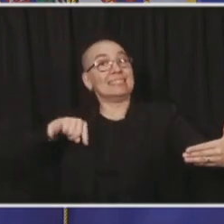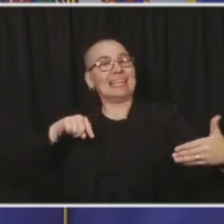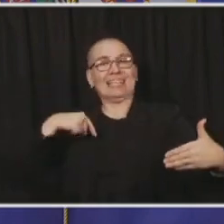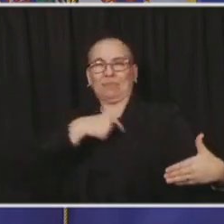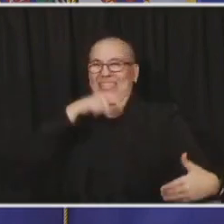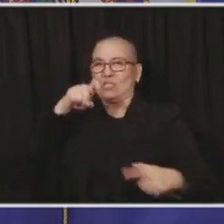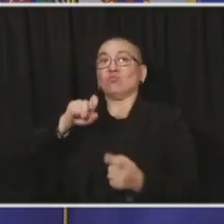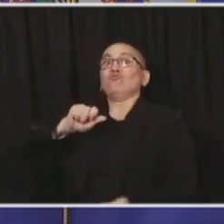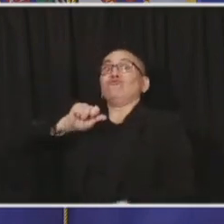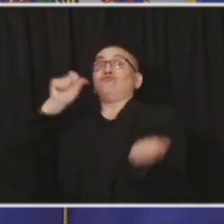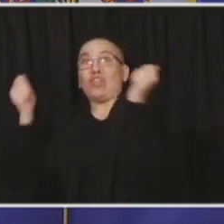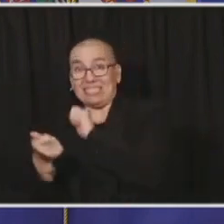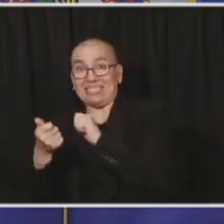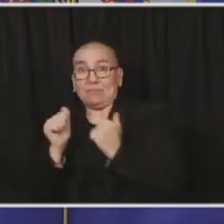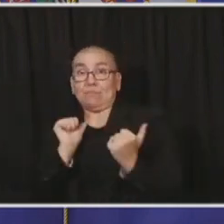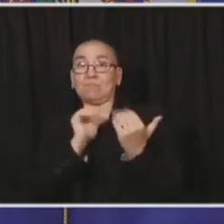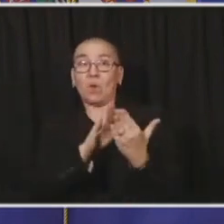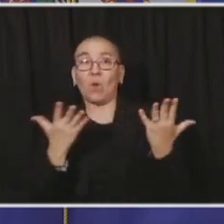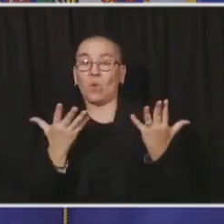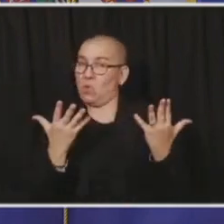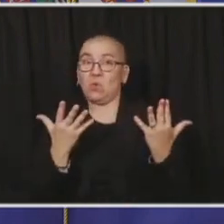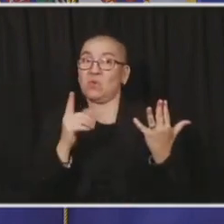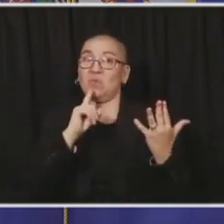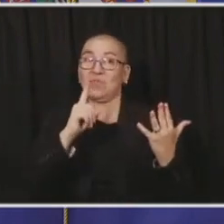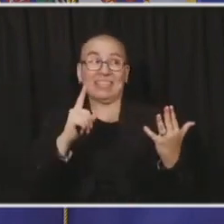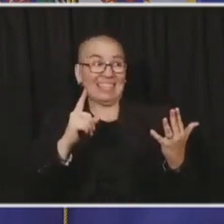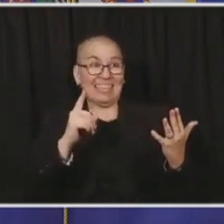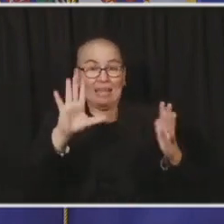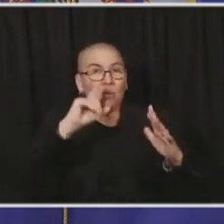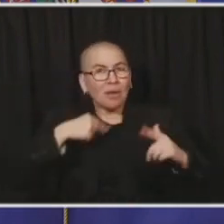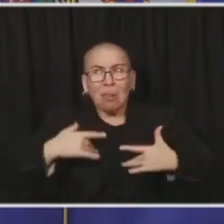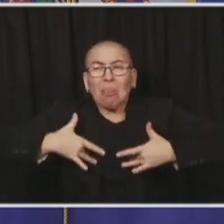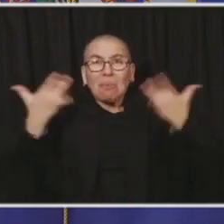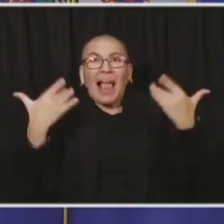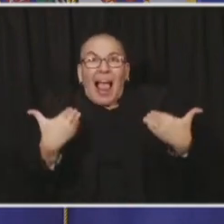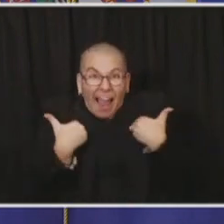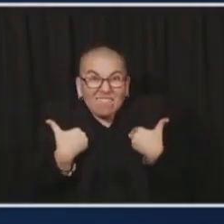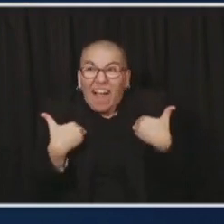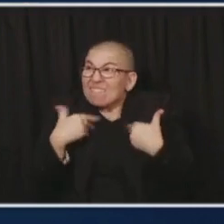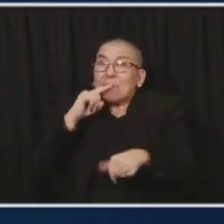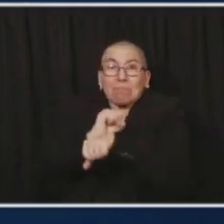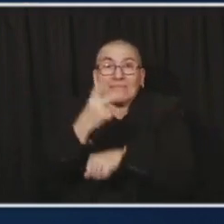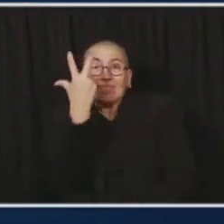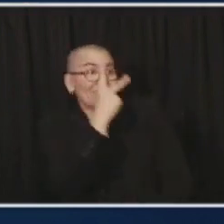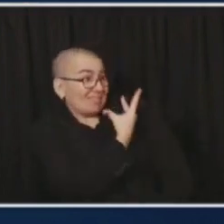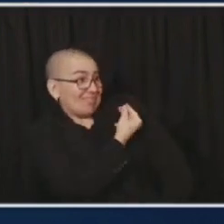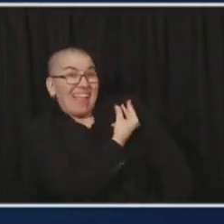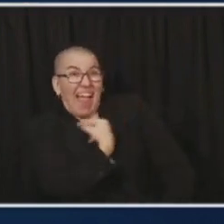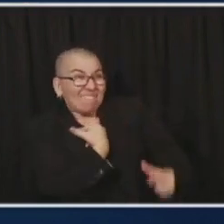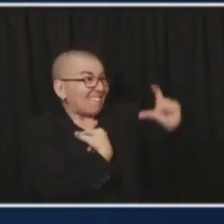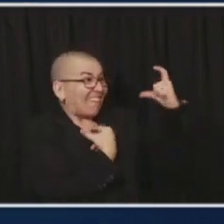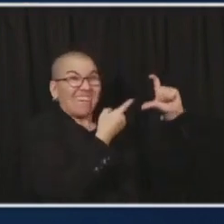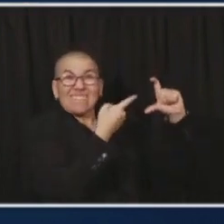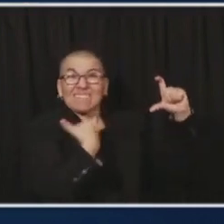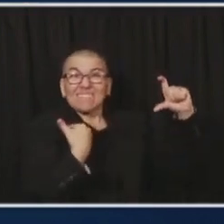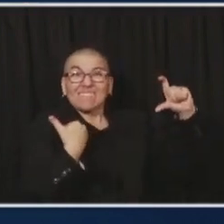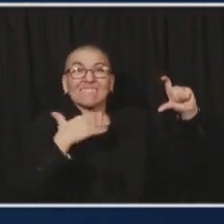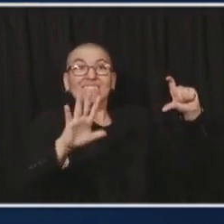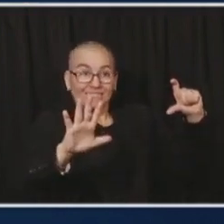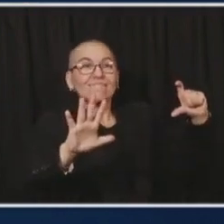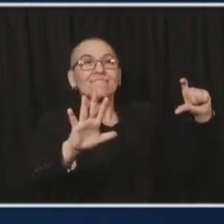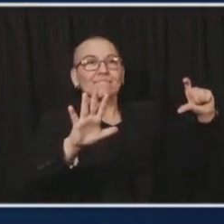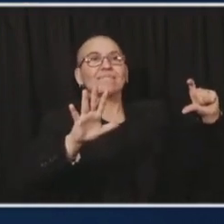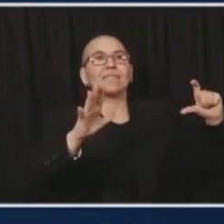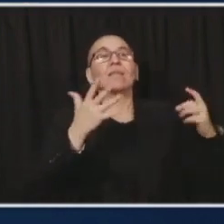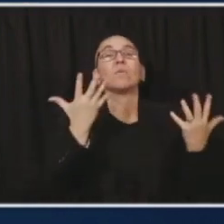huge. And so we're looking at and our next steps on this, again, to minimize death and long term impacts. But